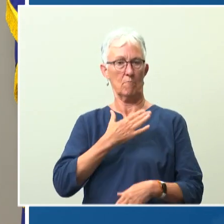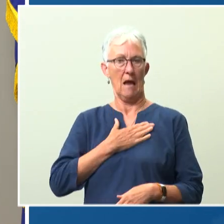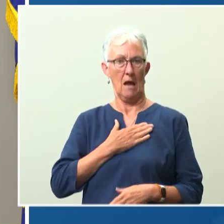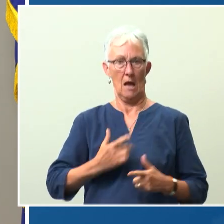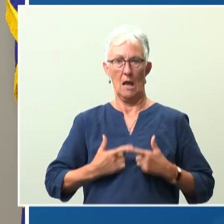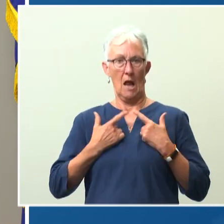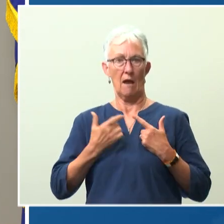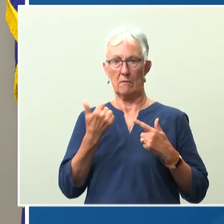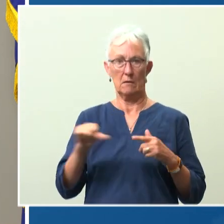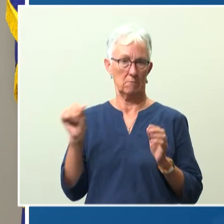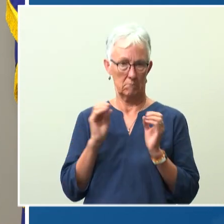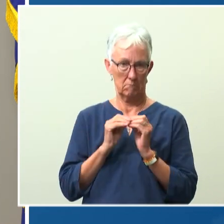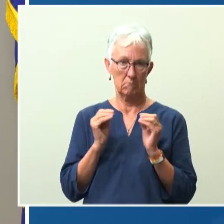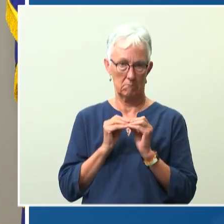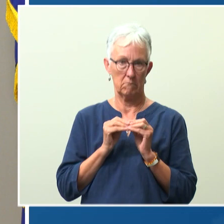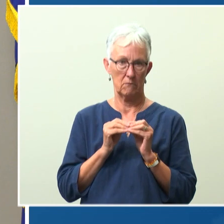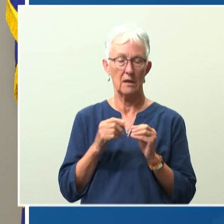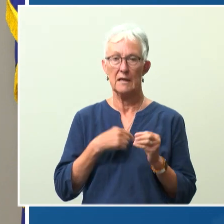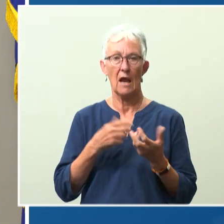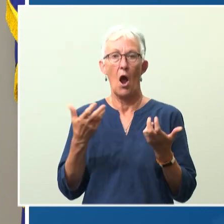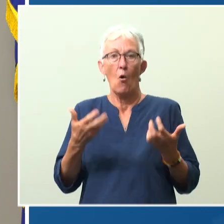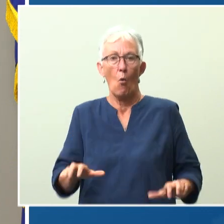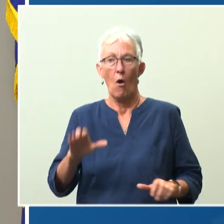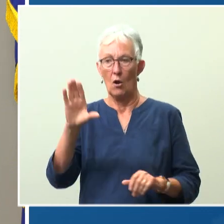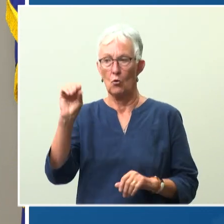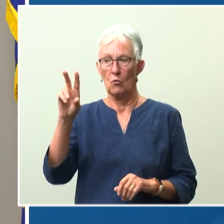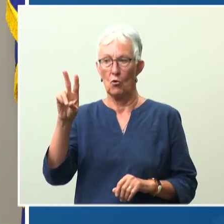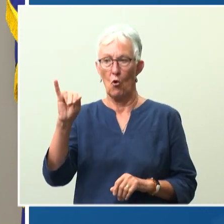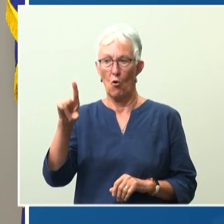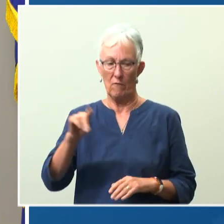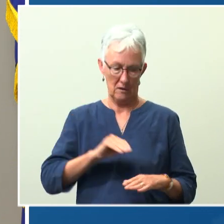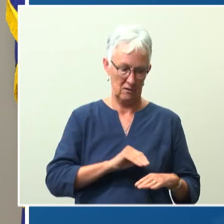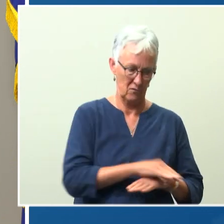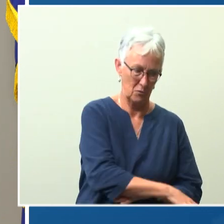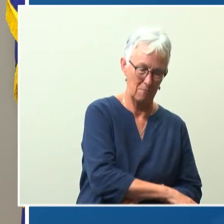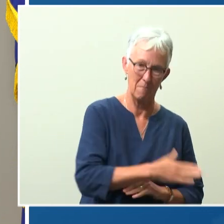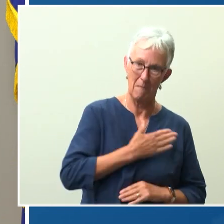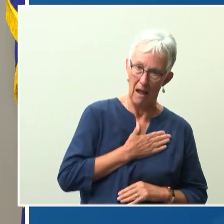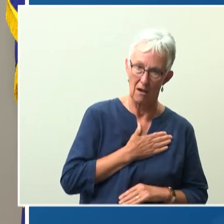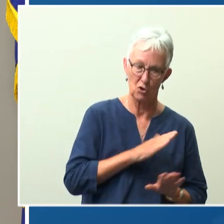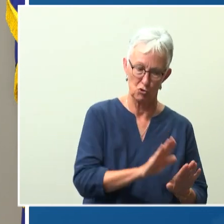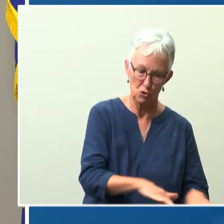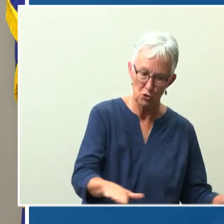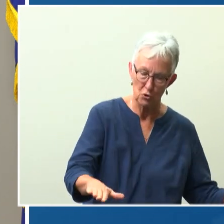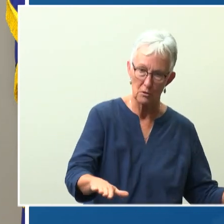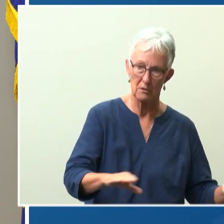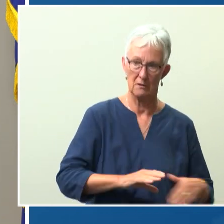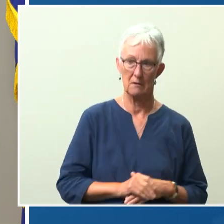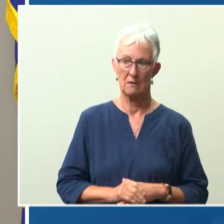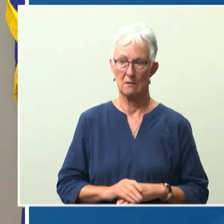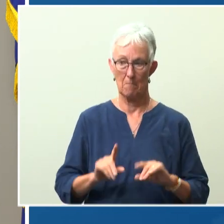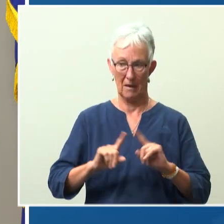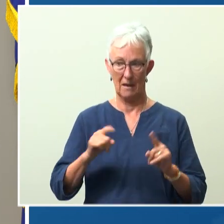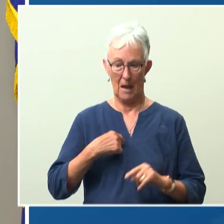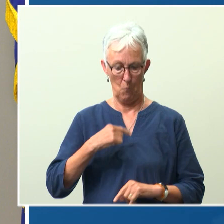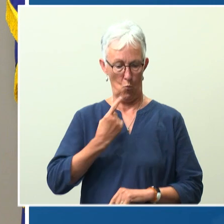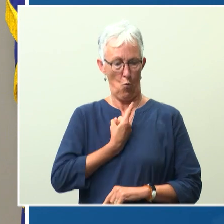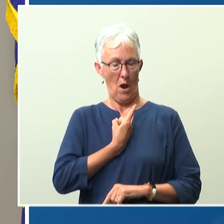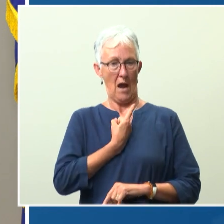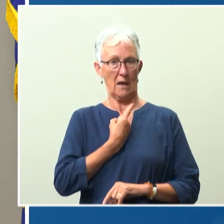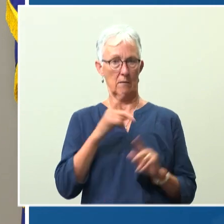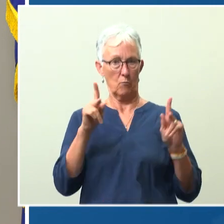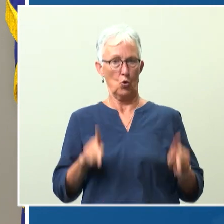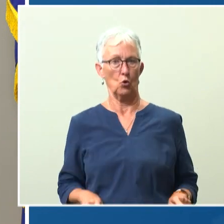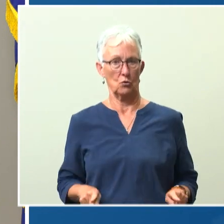And I especially don't want it to be a part of my children's lives. But I can only do so much. And ignoring